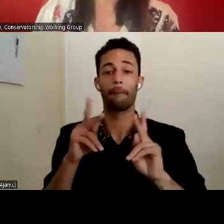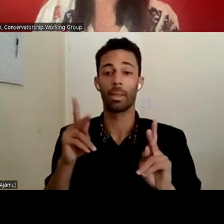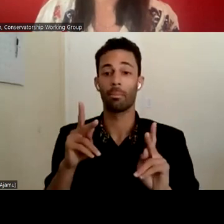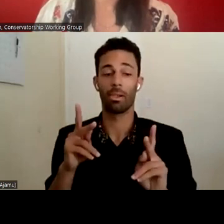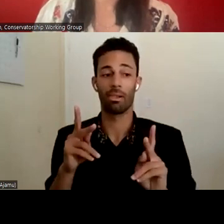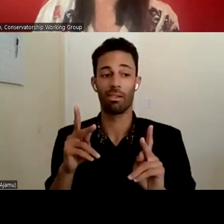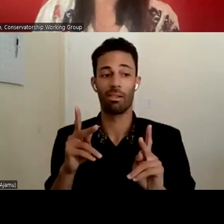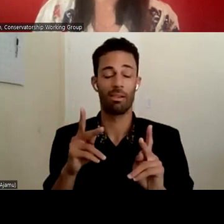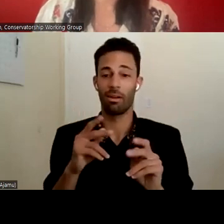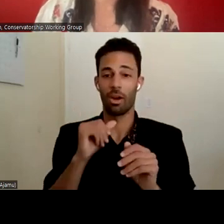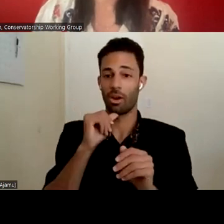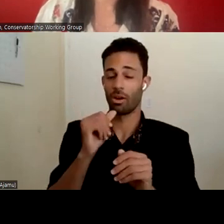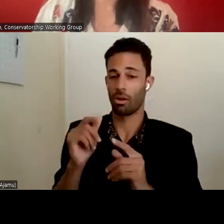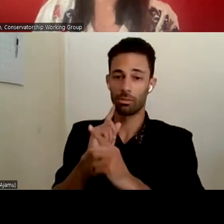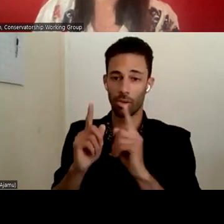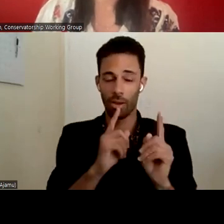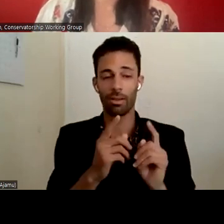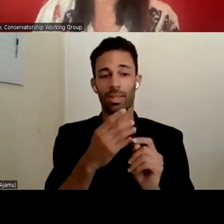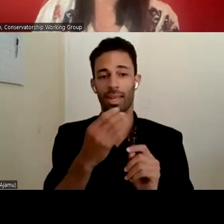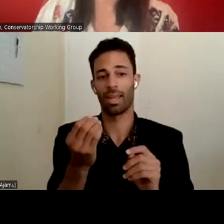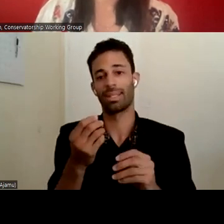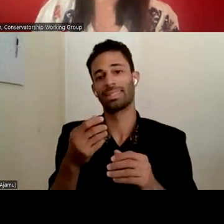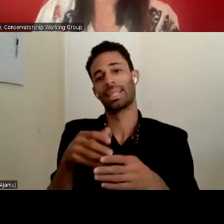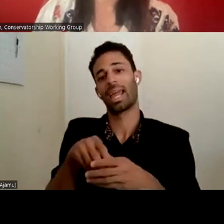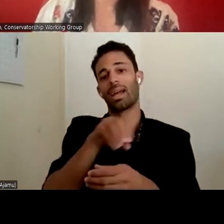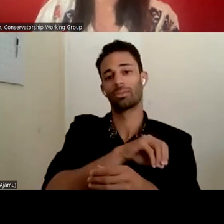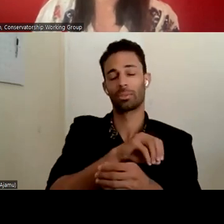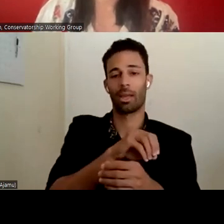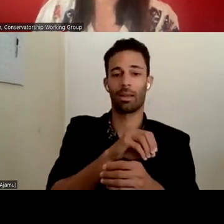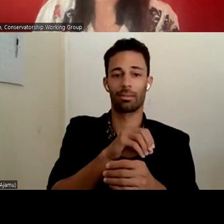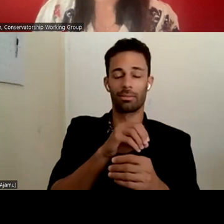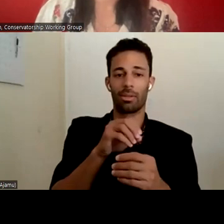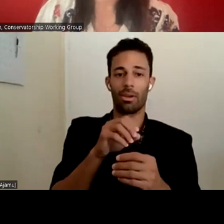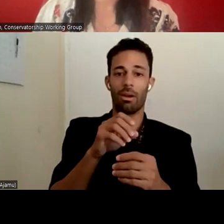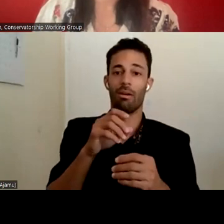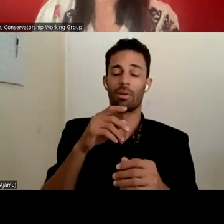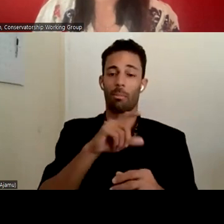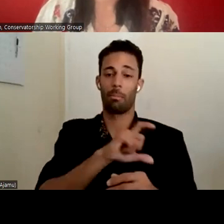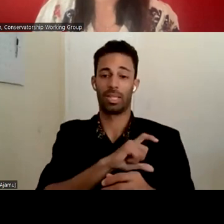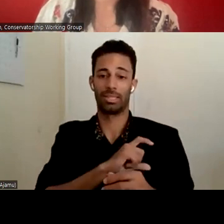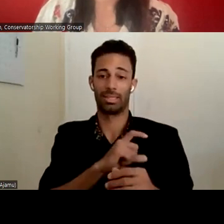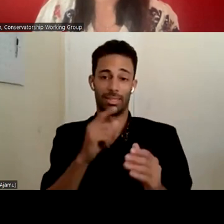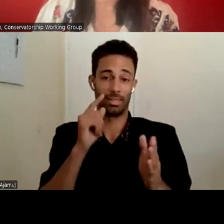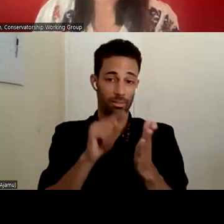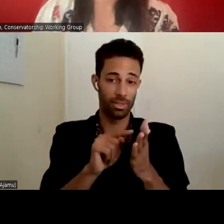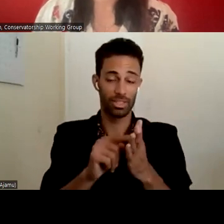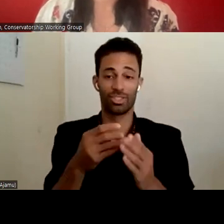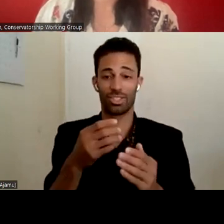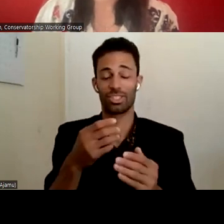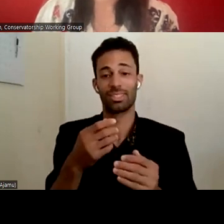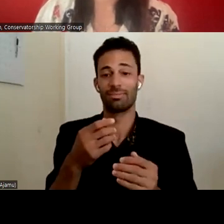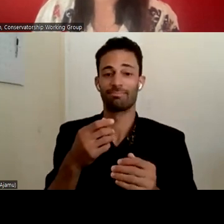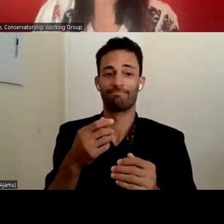outside the norm of a traditional police investigation, and it impacts the ability to hold these people